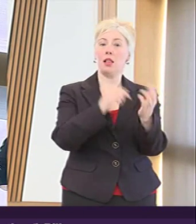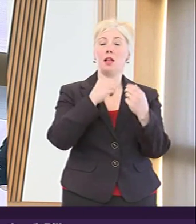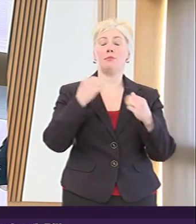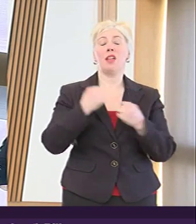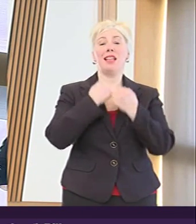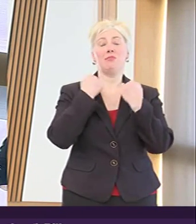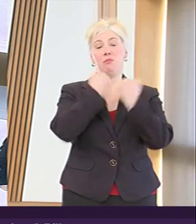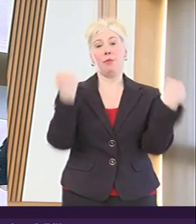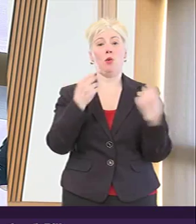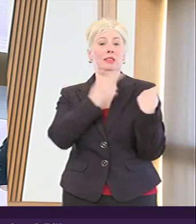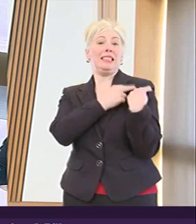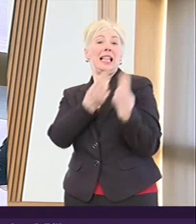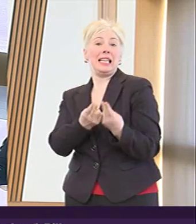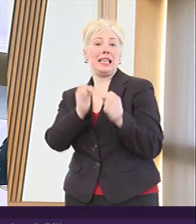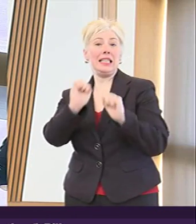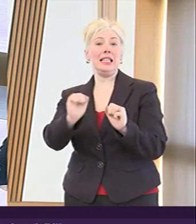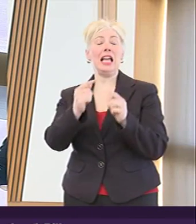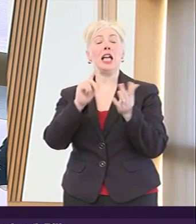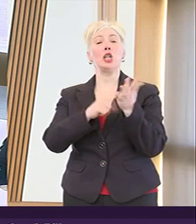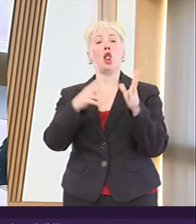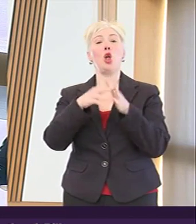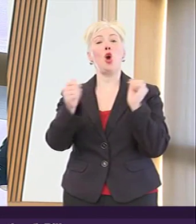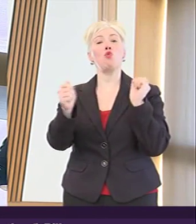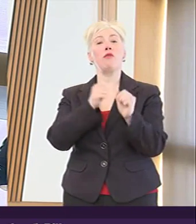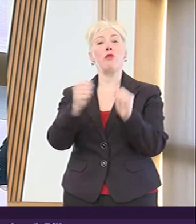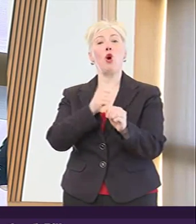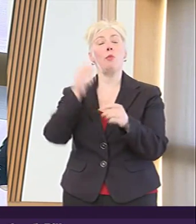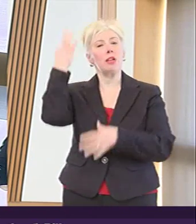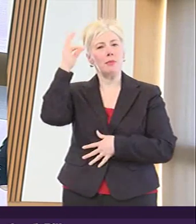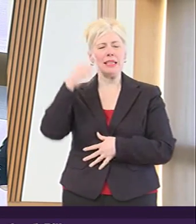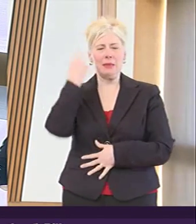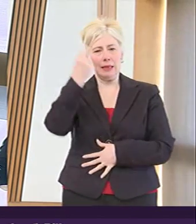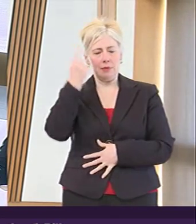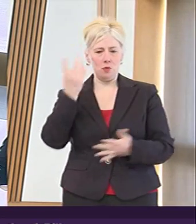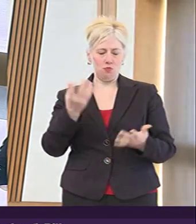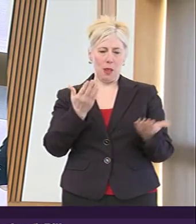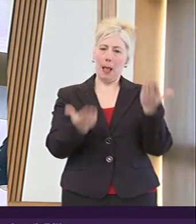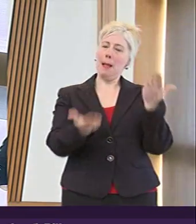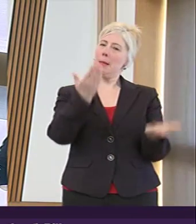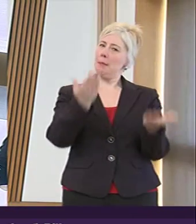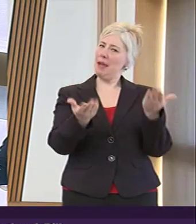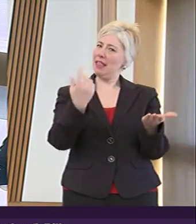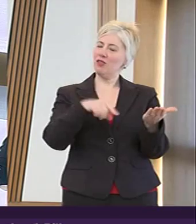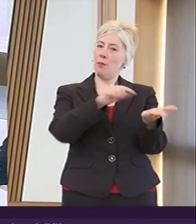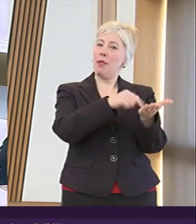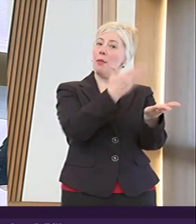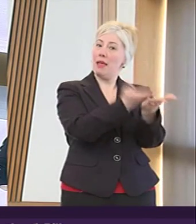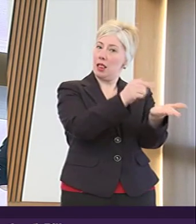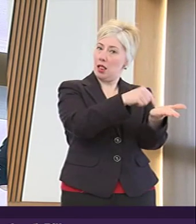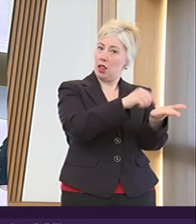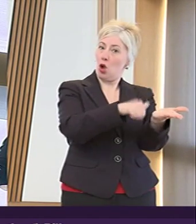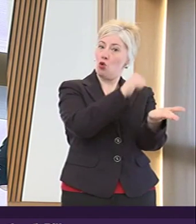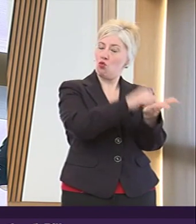reform committee considers matters such as whether the right balance in the bill overall has been struck between